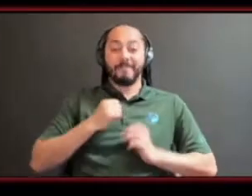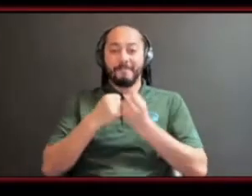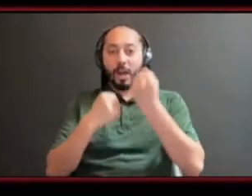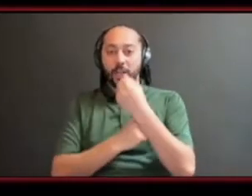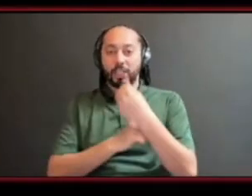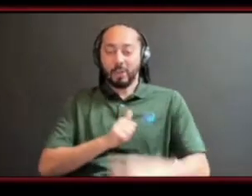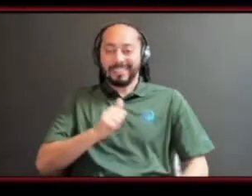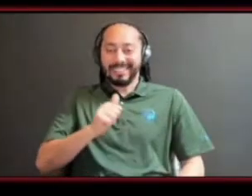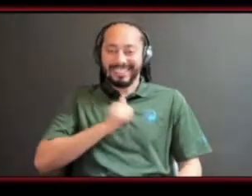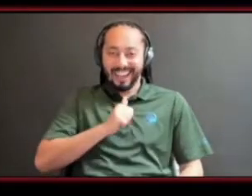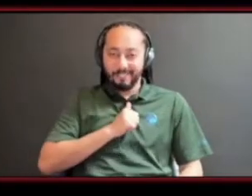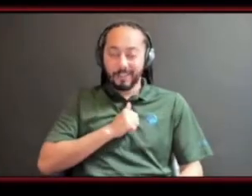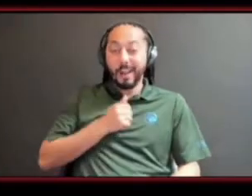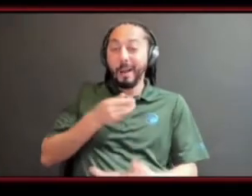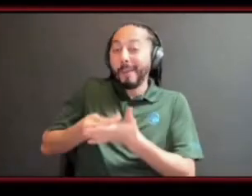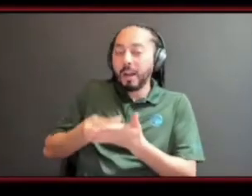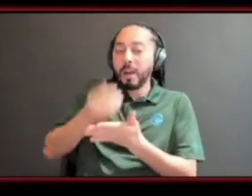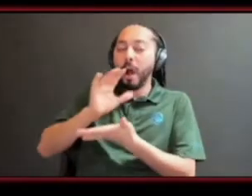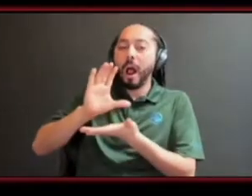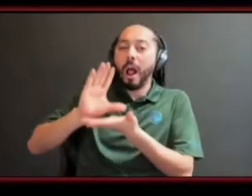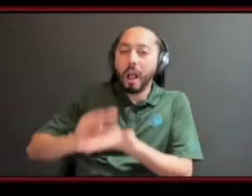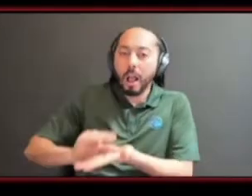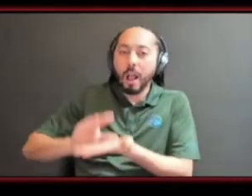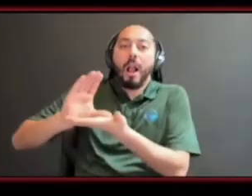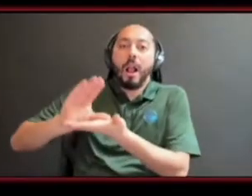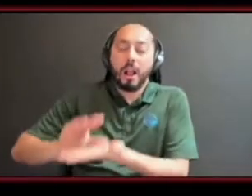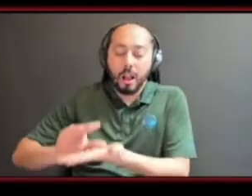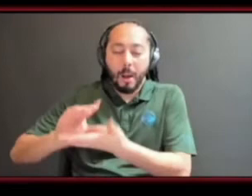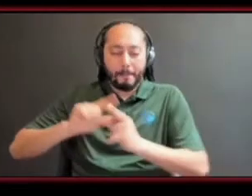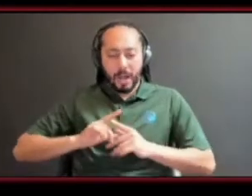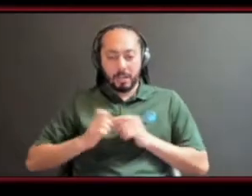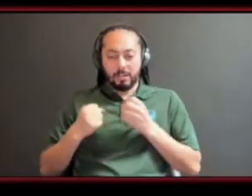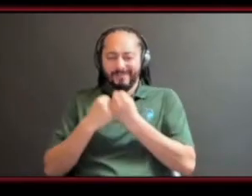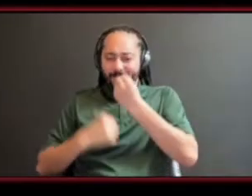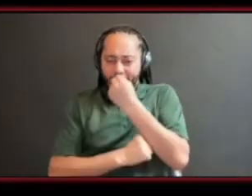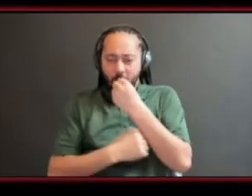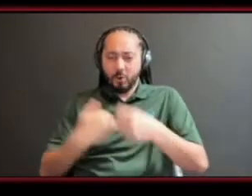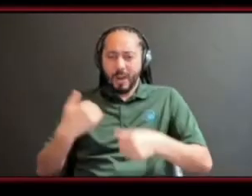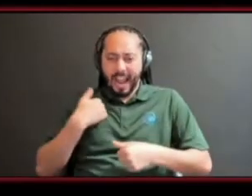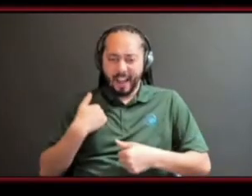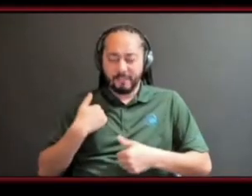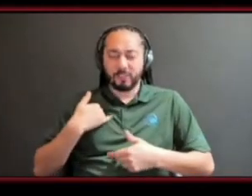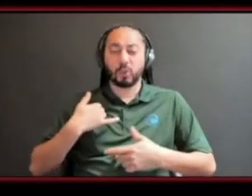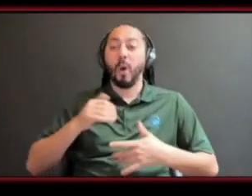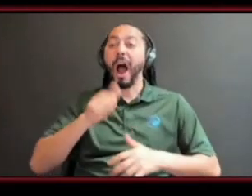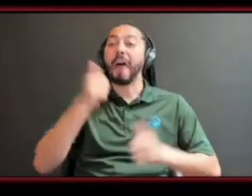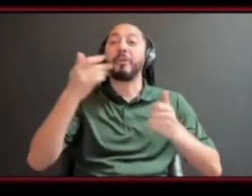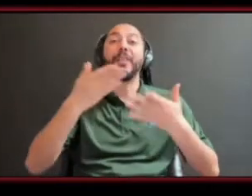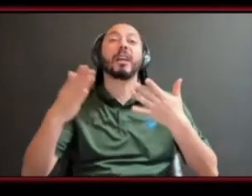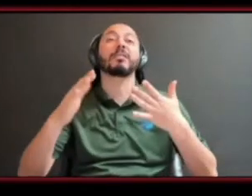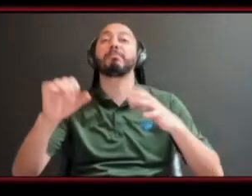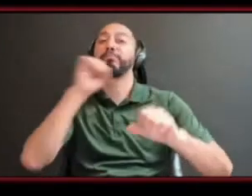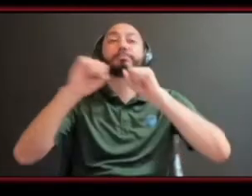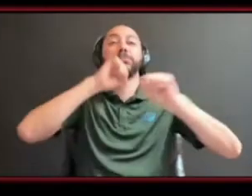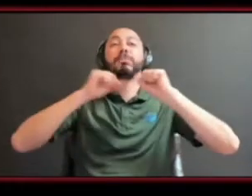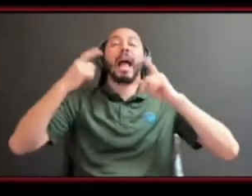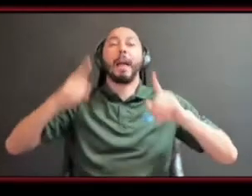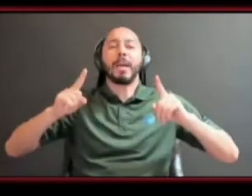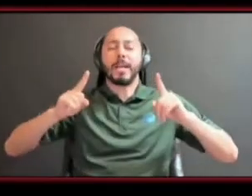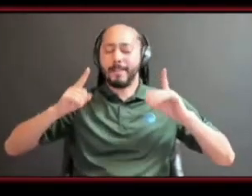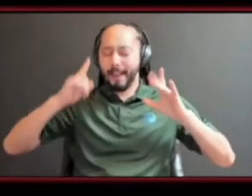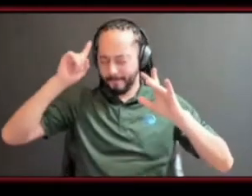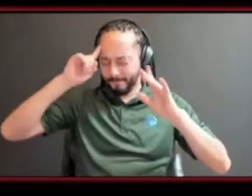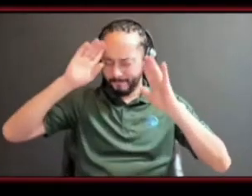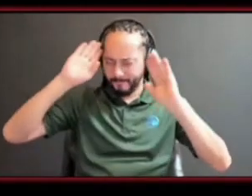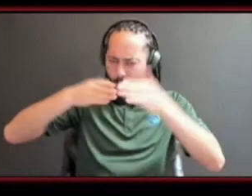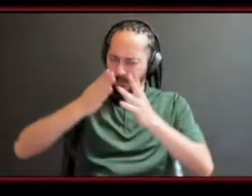use that as your sort of grounding force when everything else gets thrown at you um and as a coach to